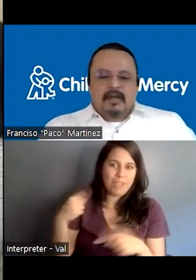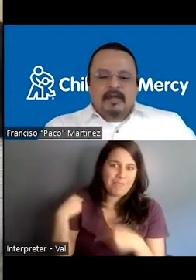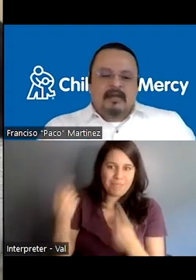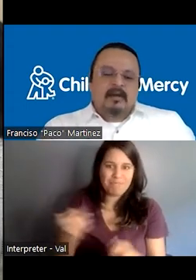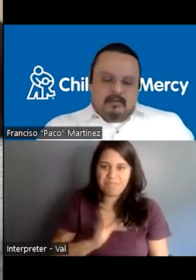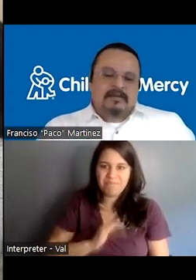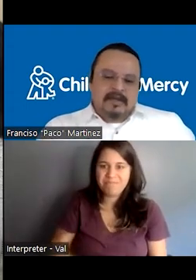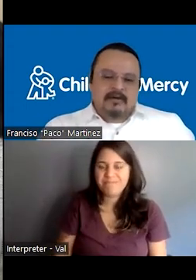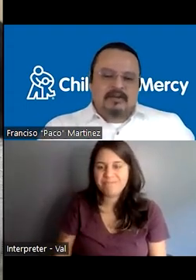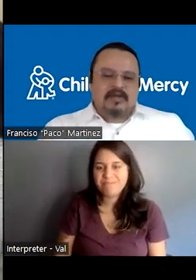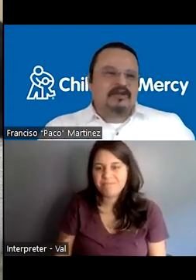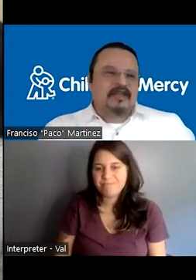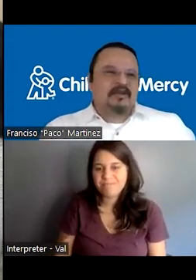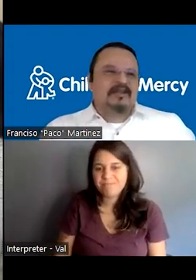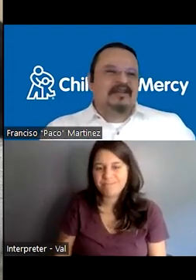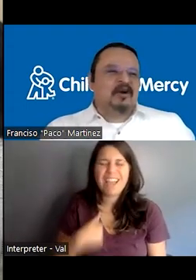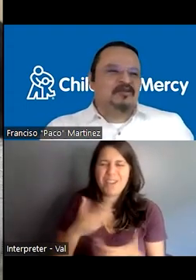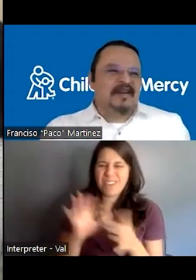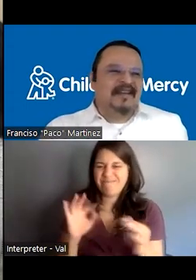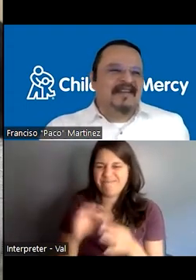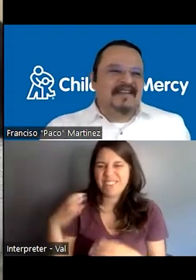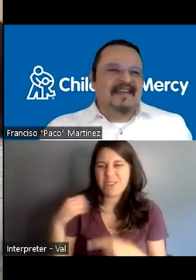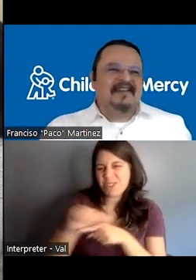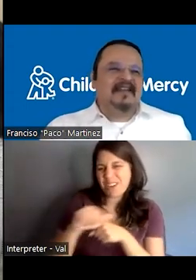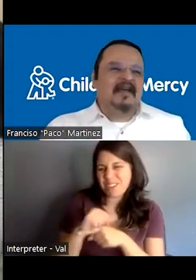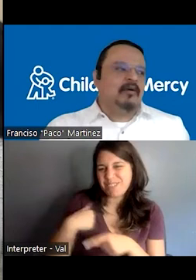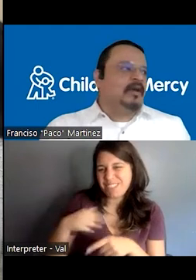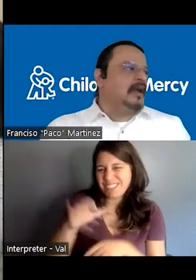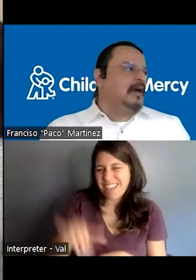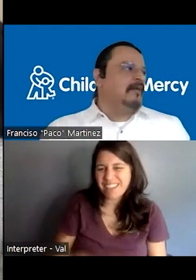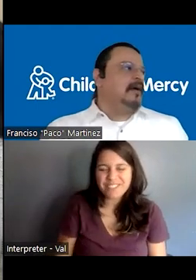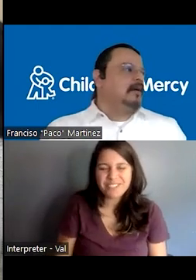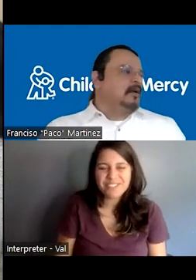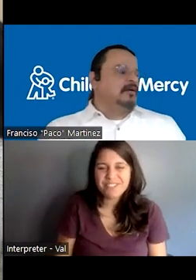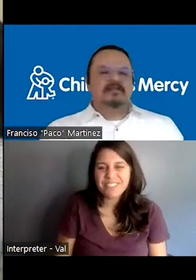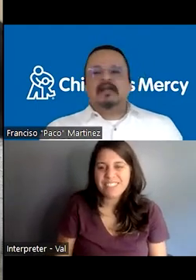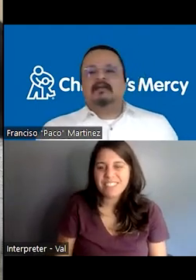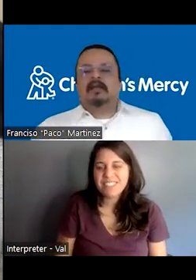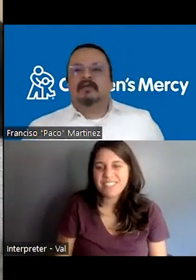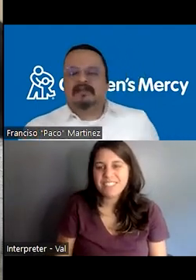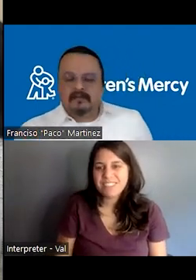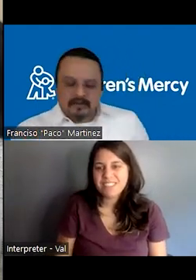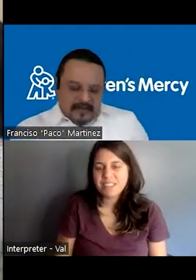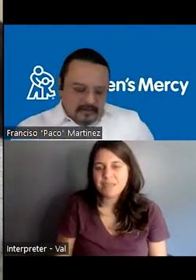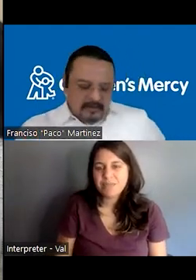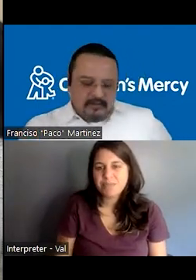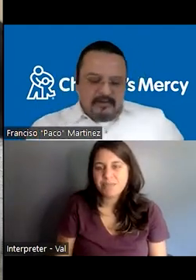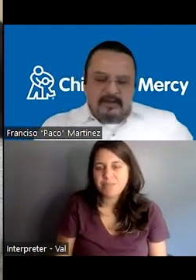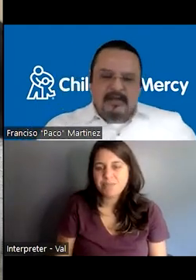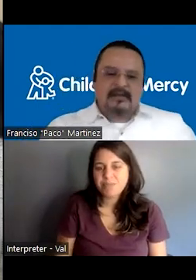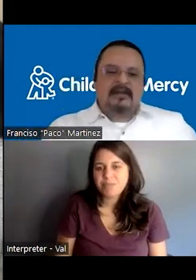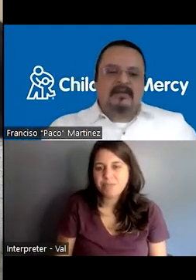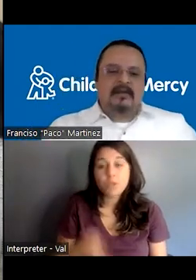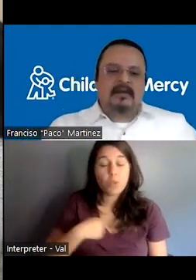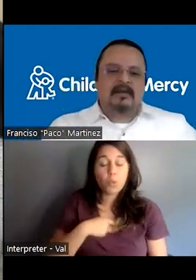And well, I already mentioned that we did the coach training and we have originally we we we piloted with